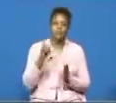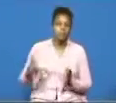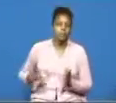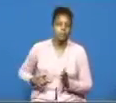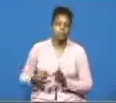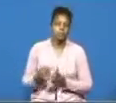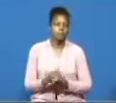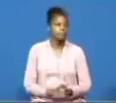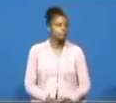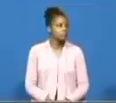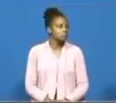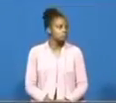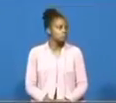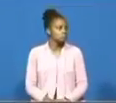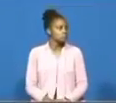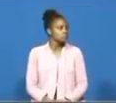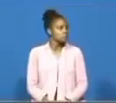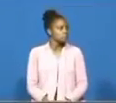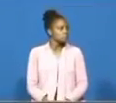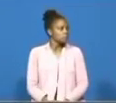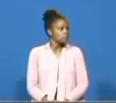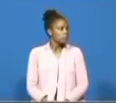sister sings for us